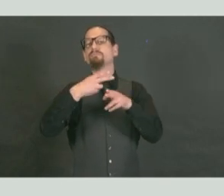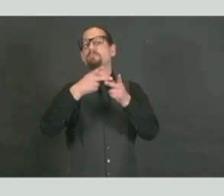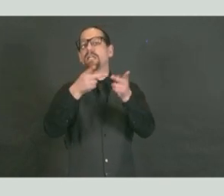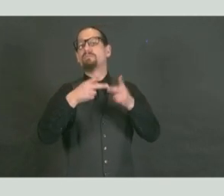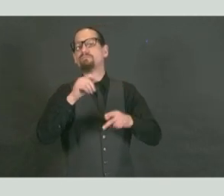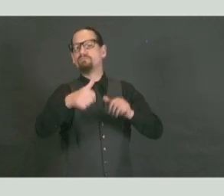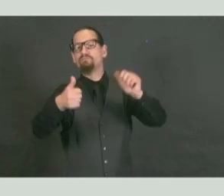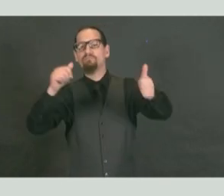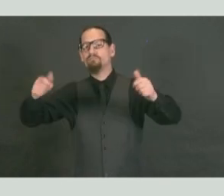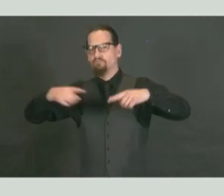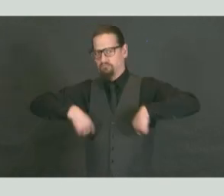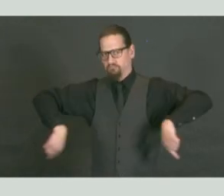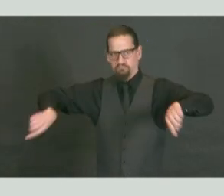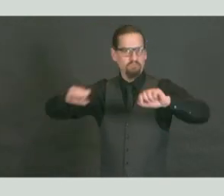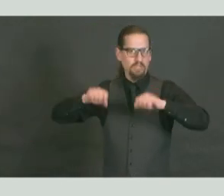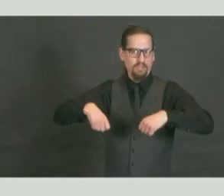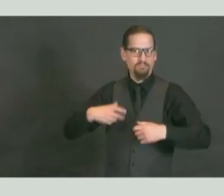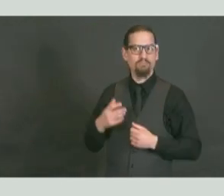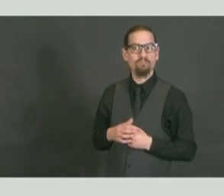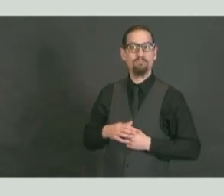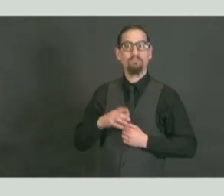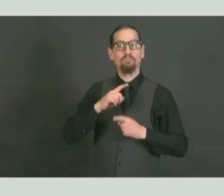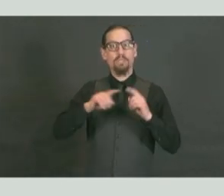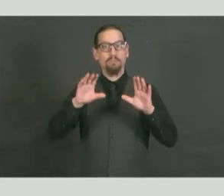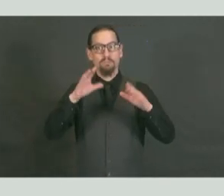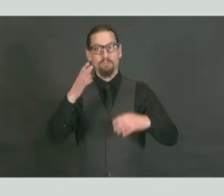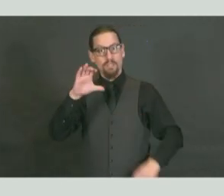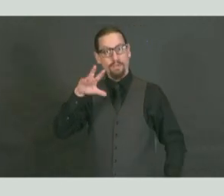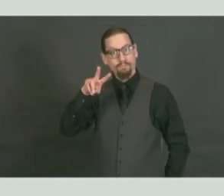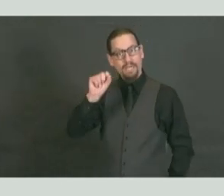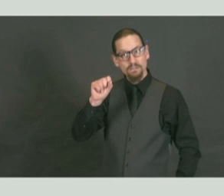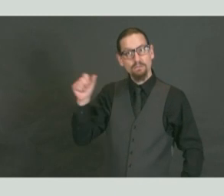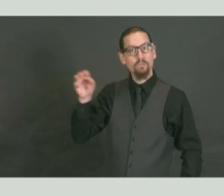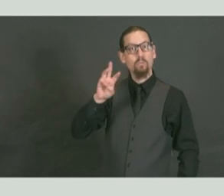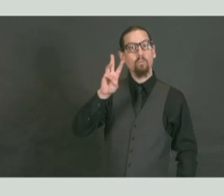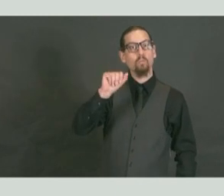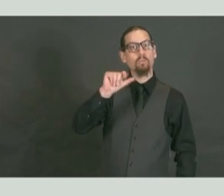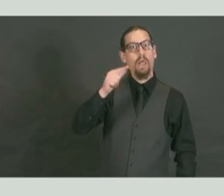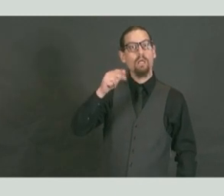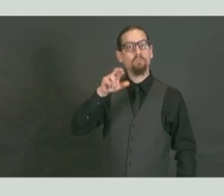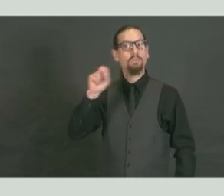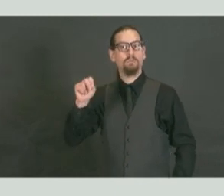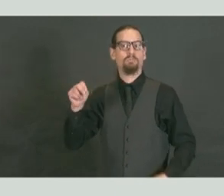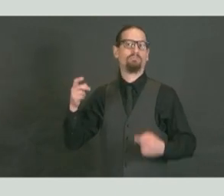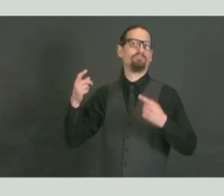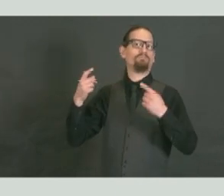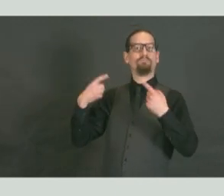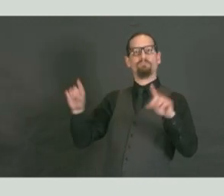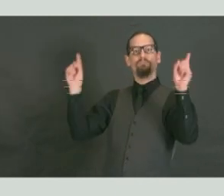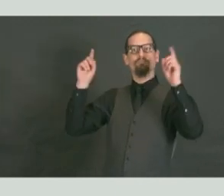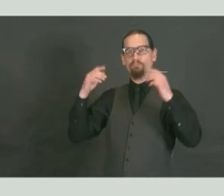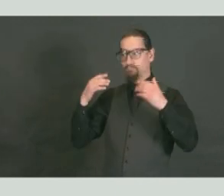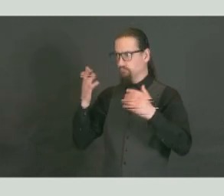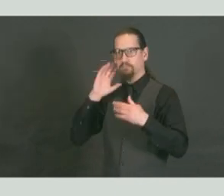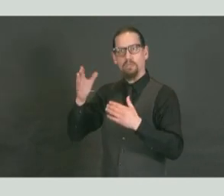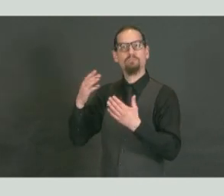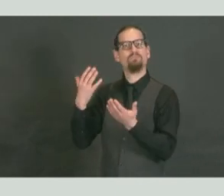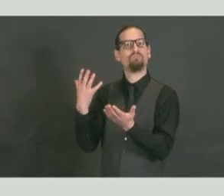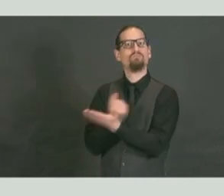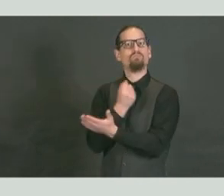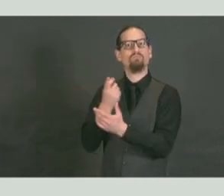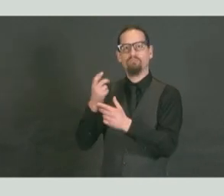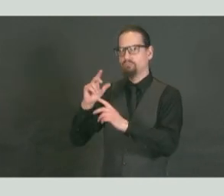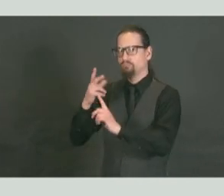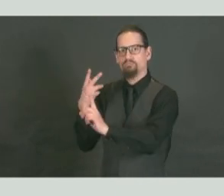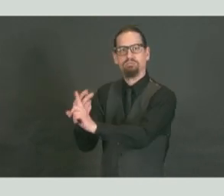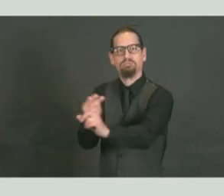I'm pleased to say that CVS and Walgreens have completed their first round of vaccinating this week at nursing homes and are now starting at assisted living facilities